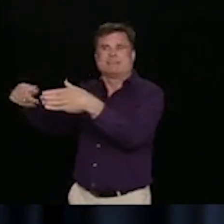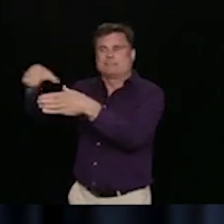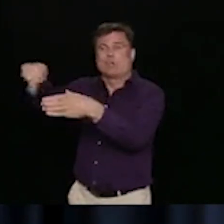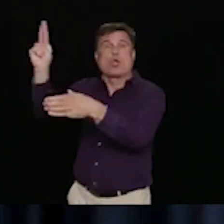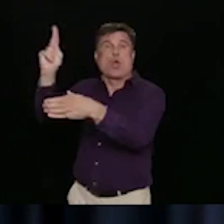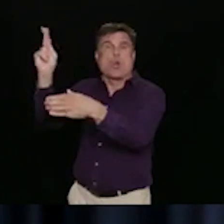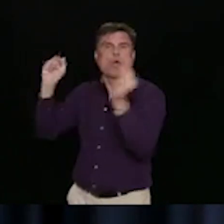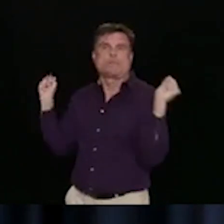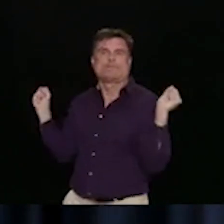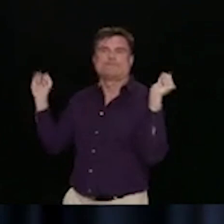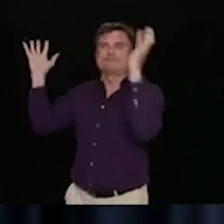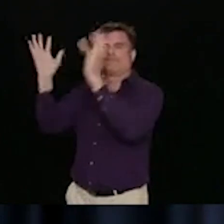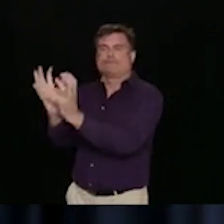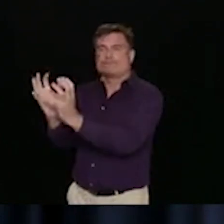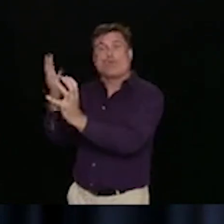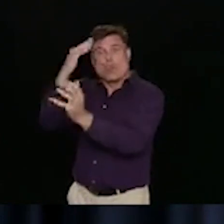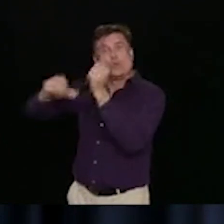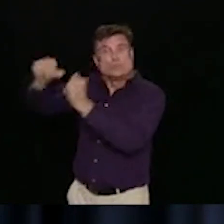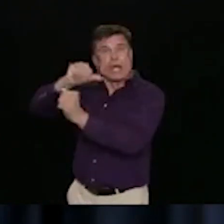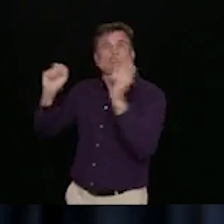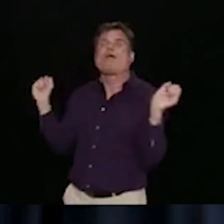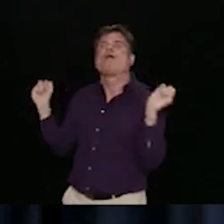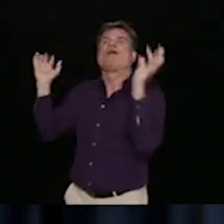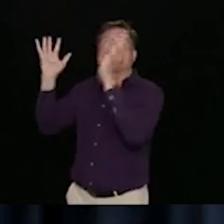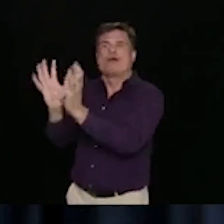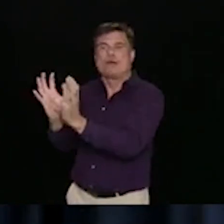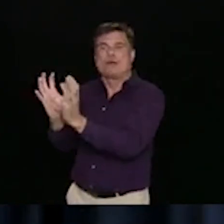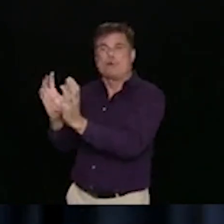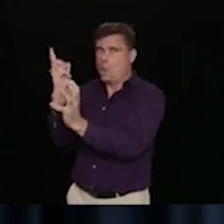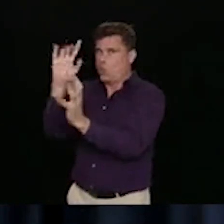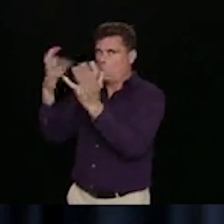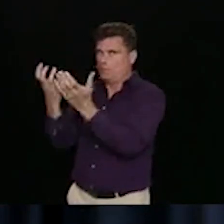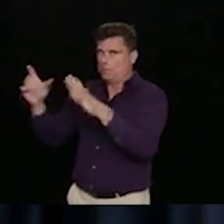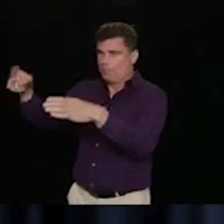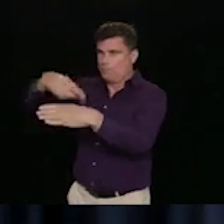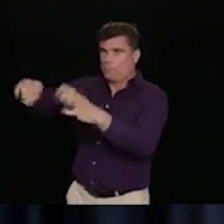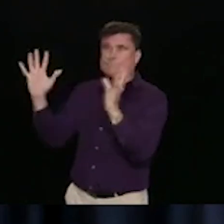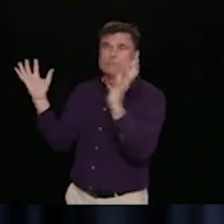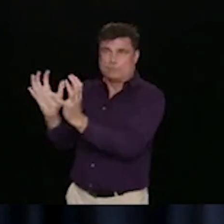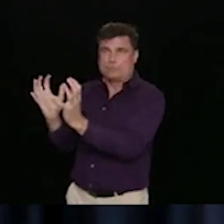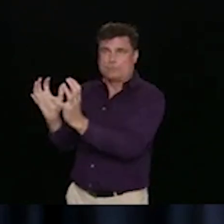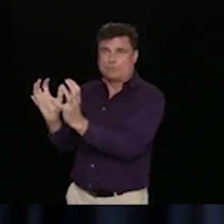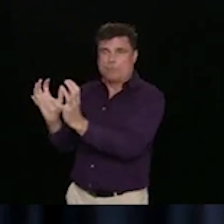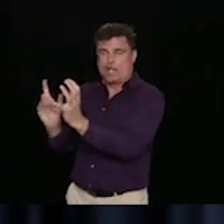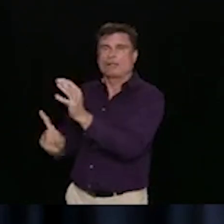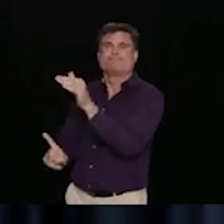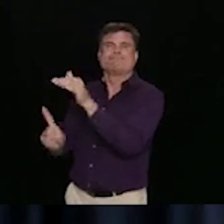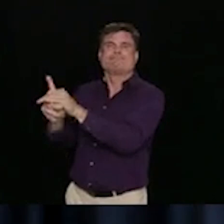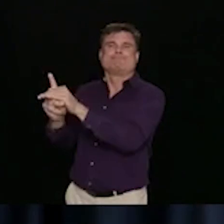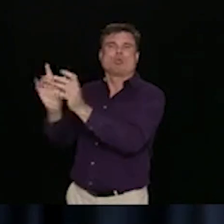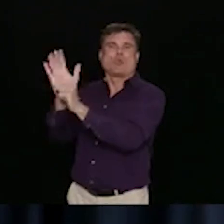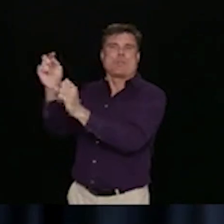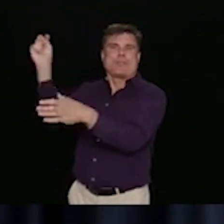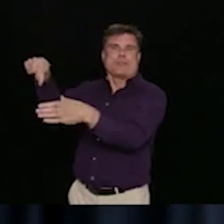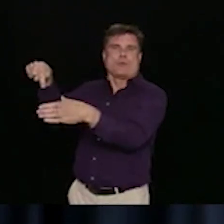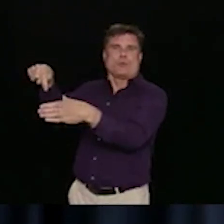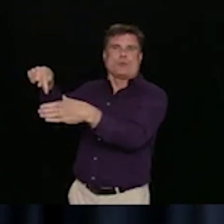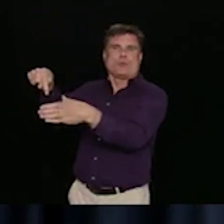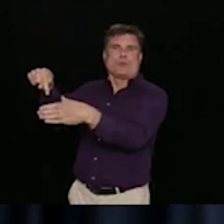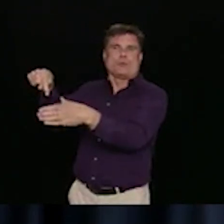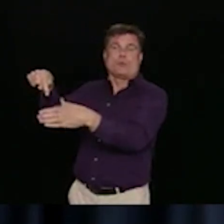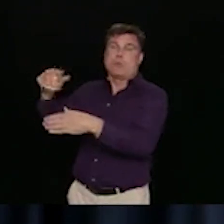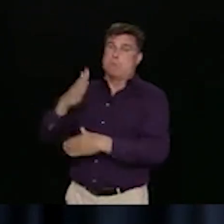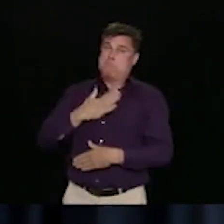single group and it was introduced in that group. As far as I'm aware, the number of cases at 17,